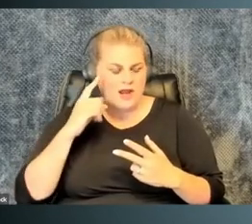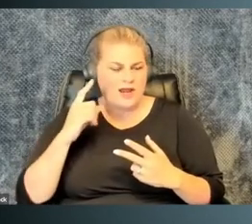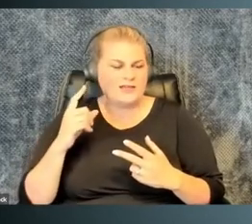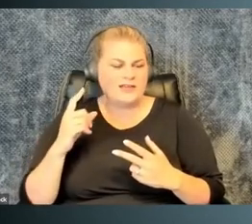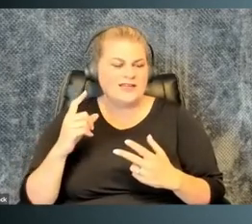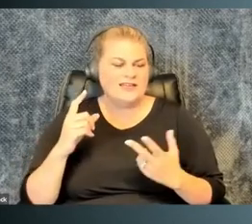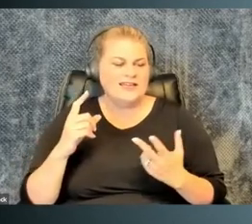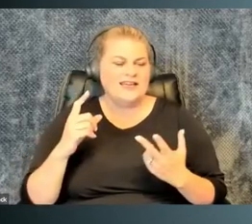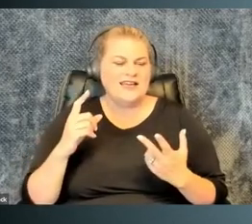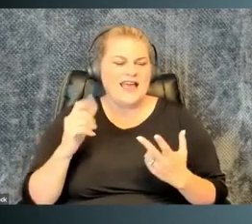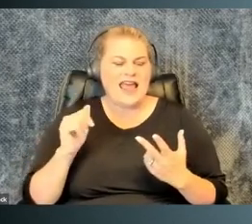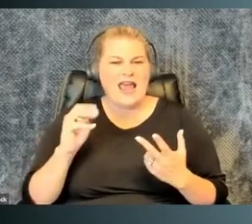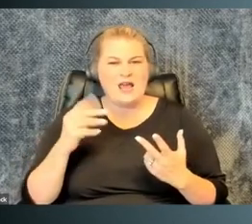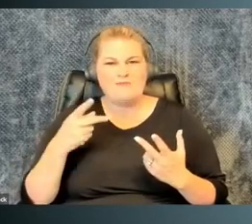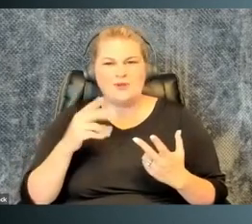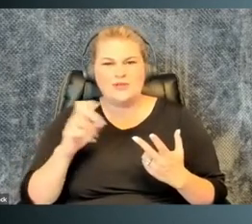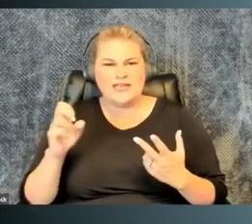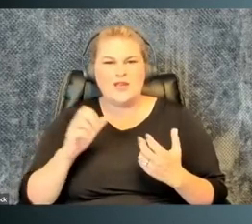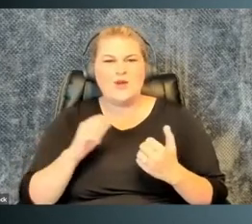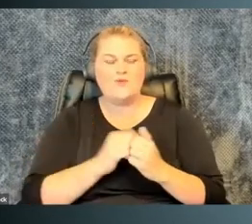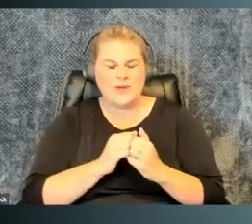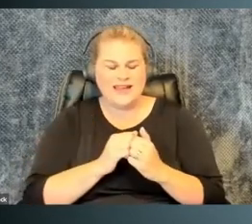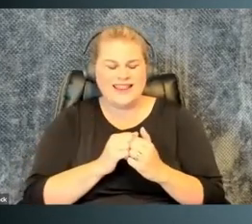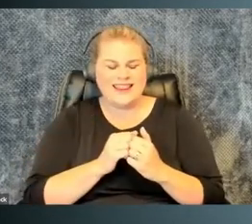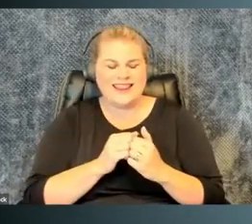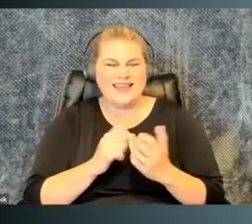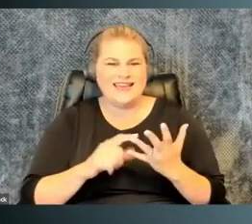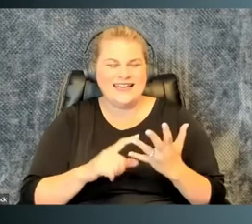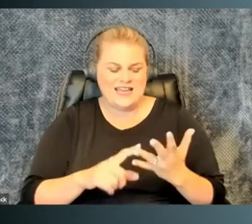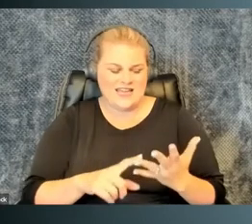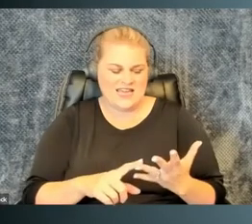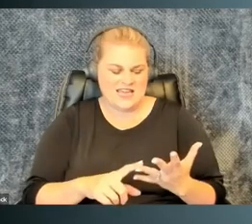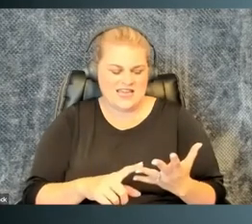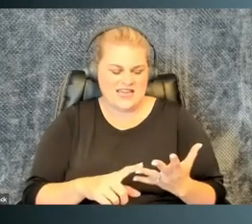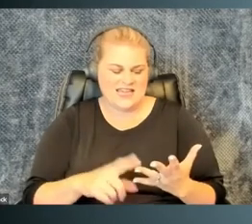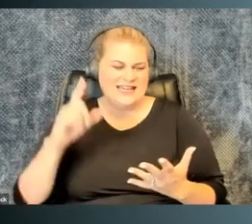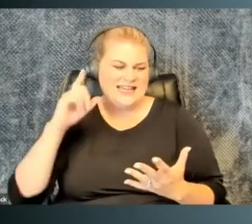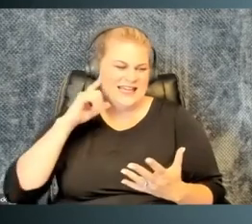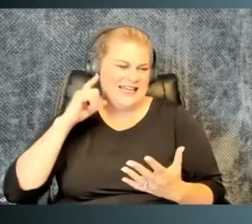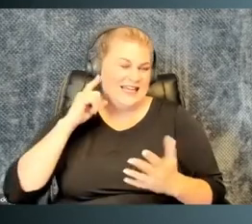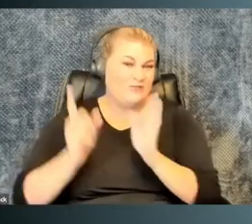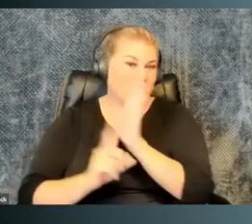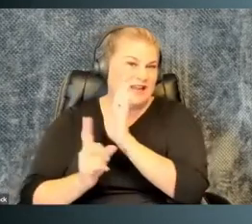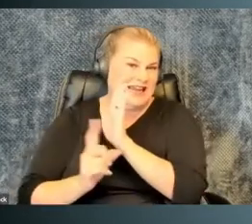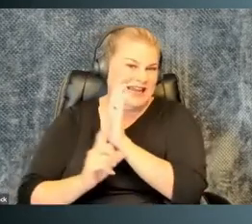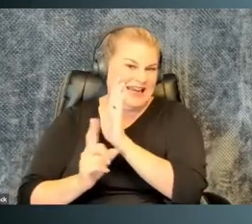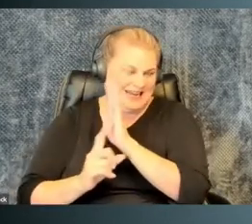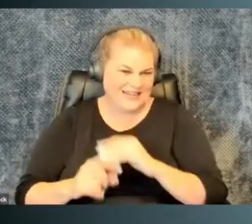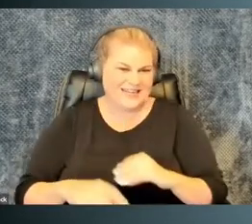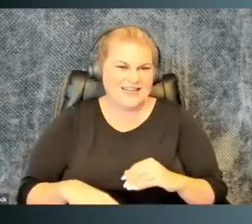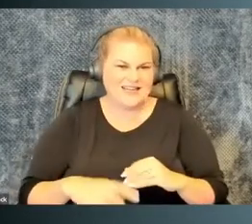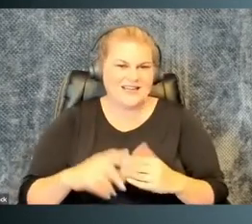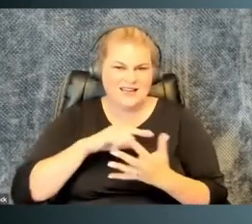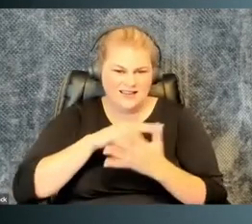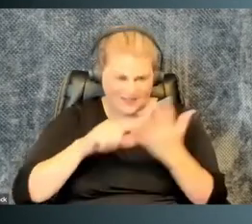chemo-brained amputee with Crohn's disease and tinnitus. I'll let the sign language interpreter catch up.